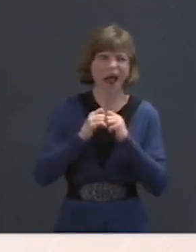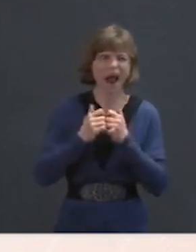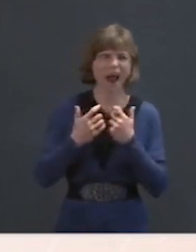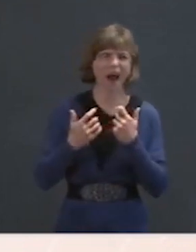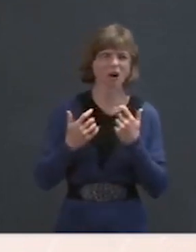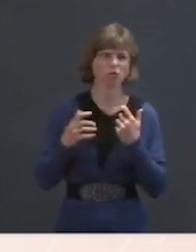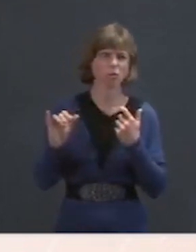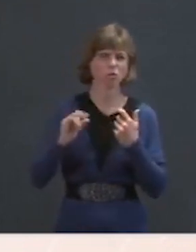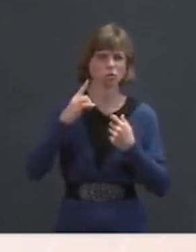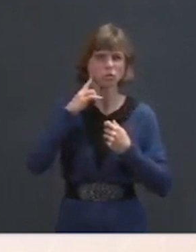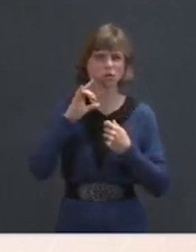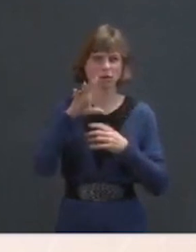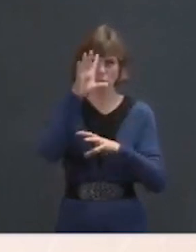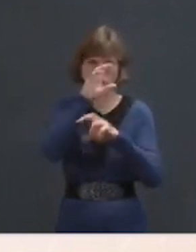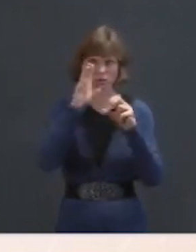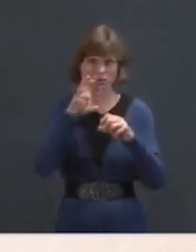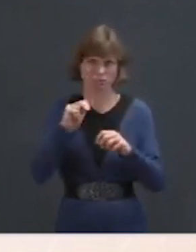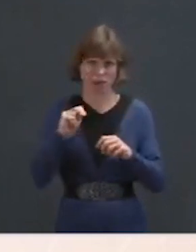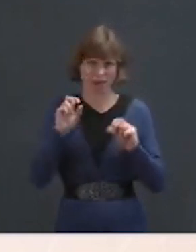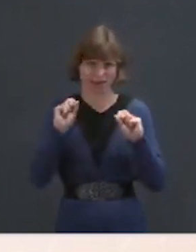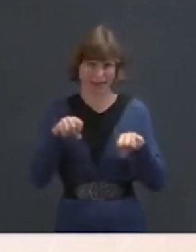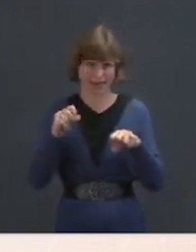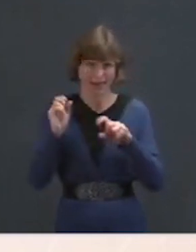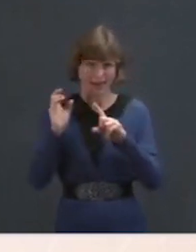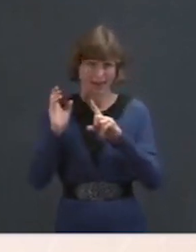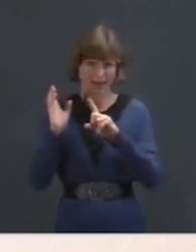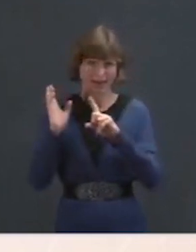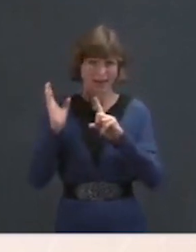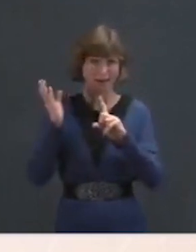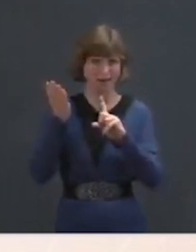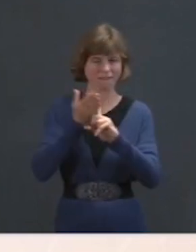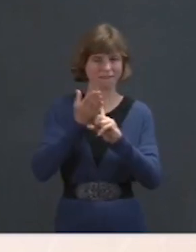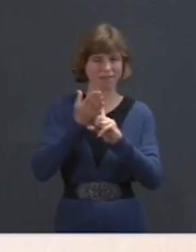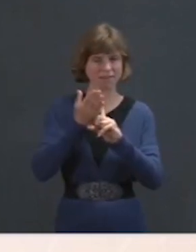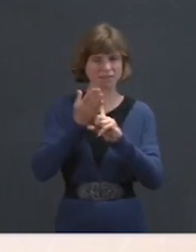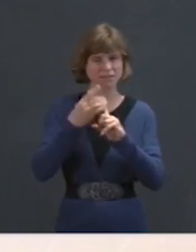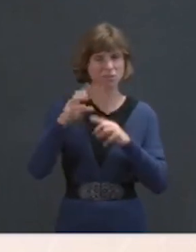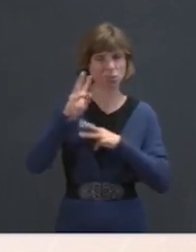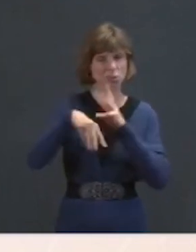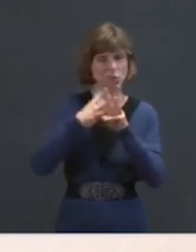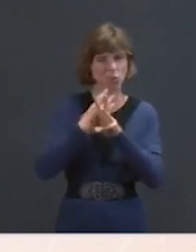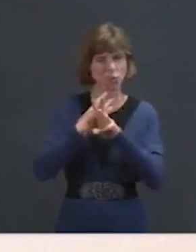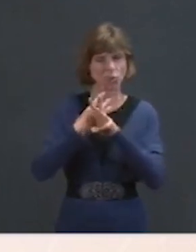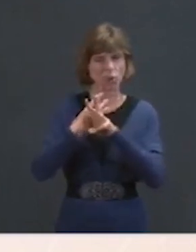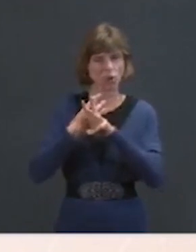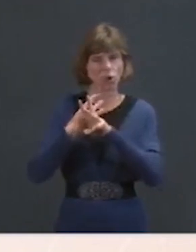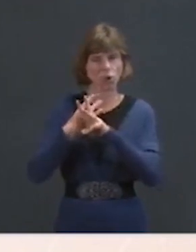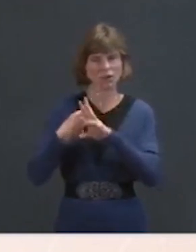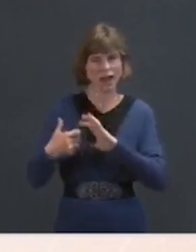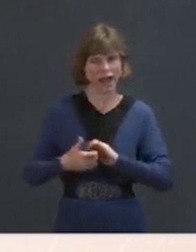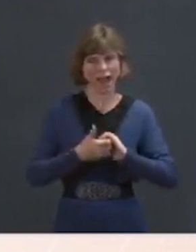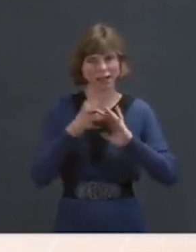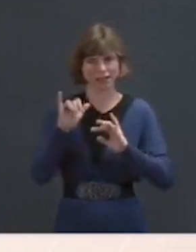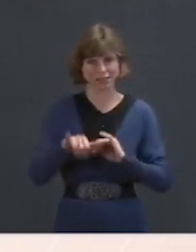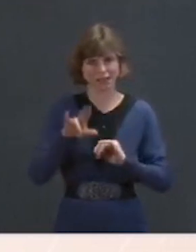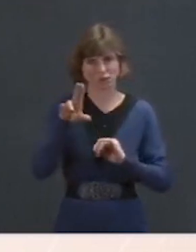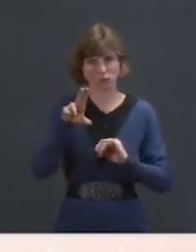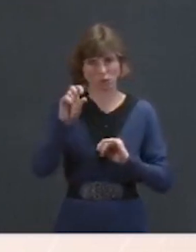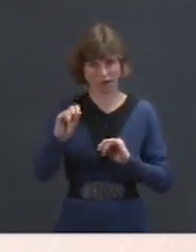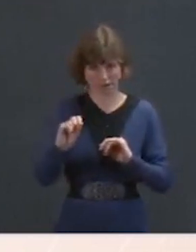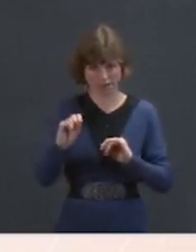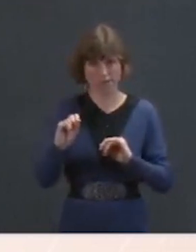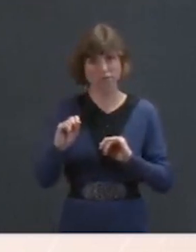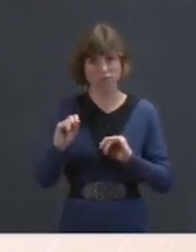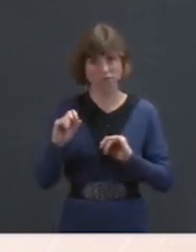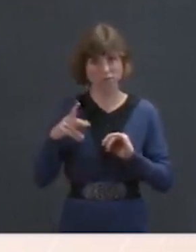think President Biden can convince global allies that they can trust the United States and reclaim U.S. leadership?